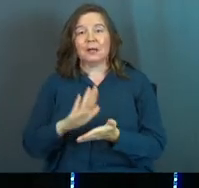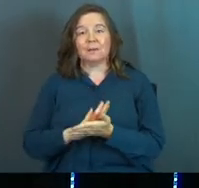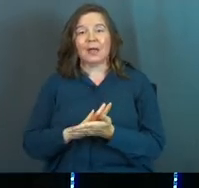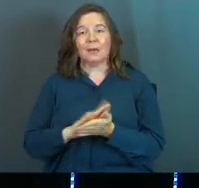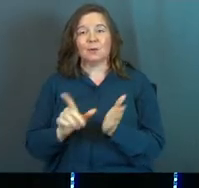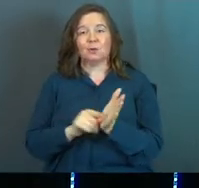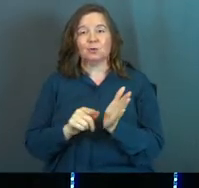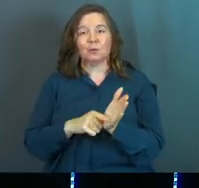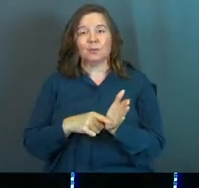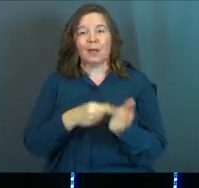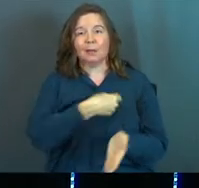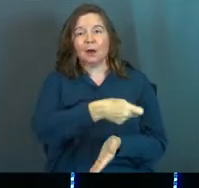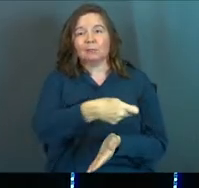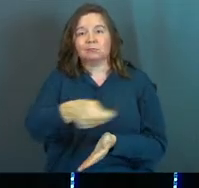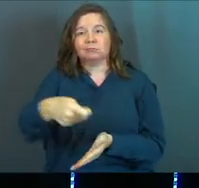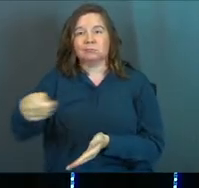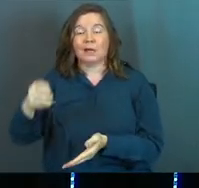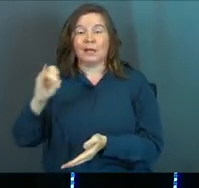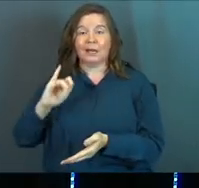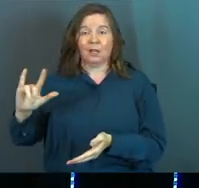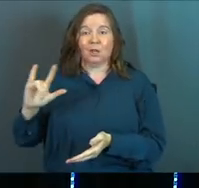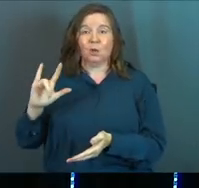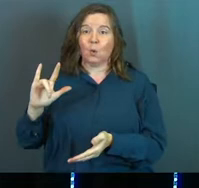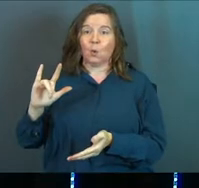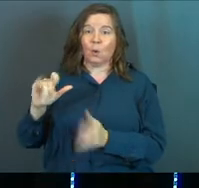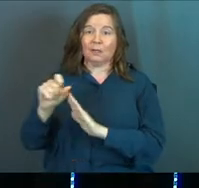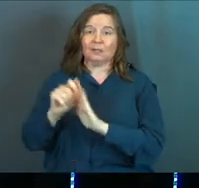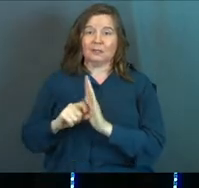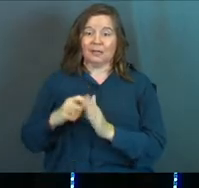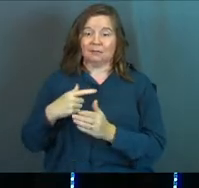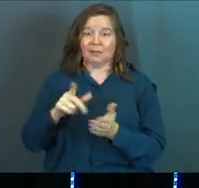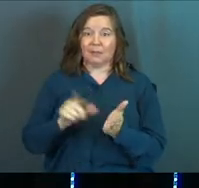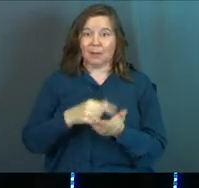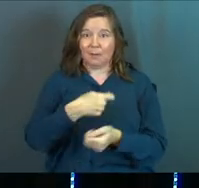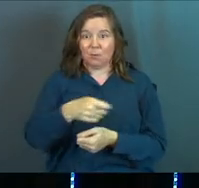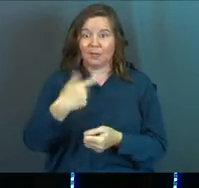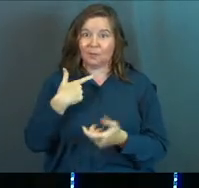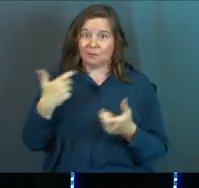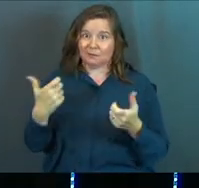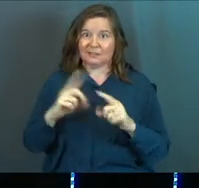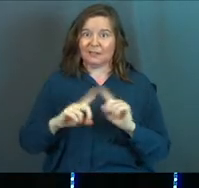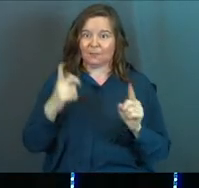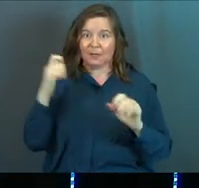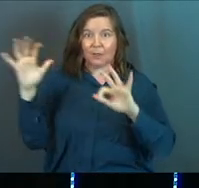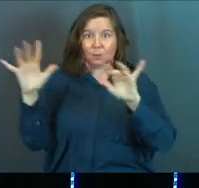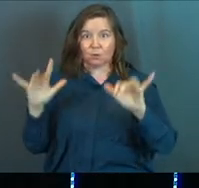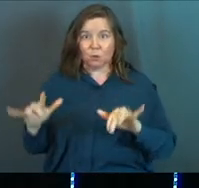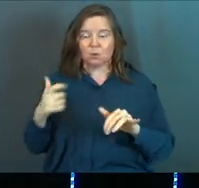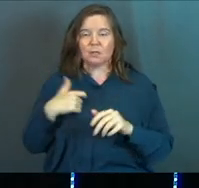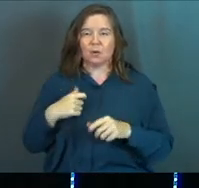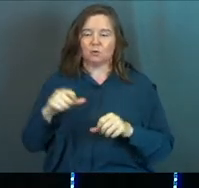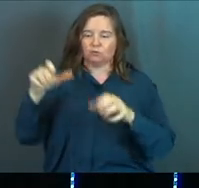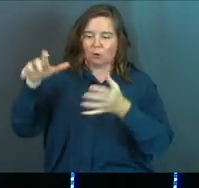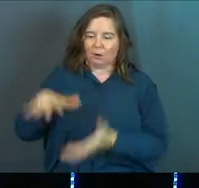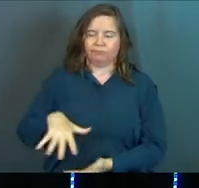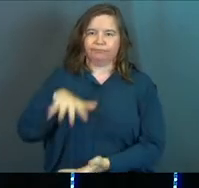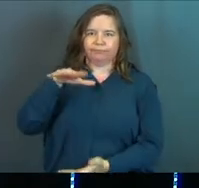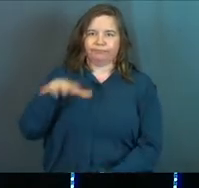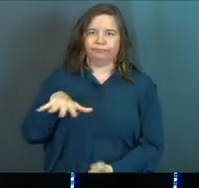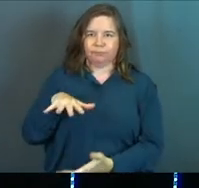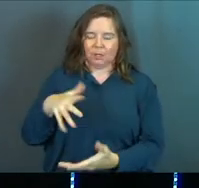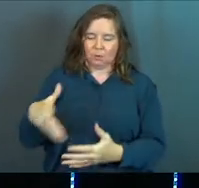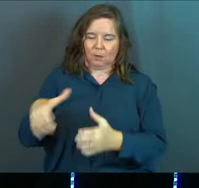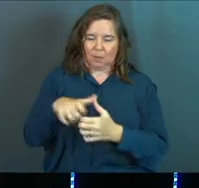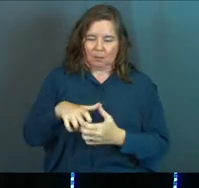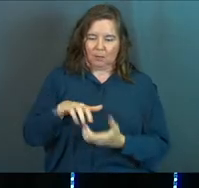and in Illinois, a paper route was a bit of a different thing because there was snow, amen? And so they would drop it off, and it's dark